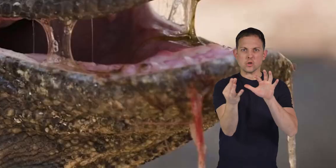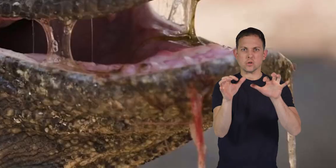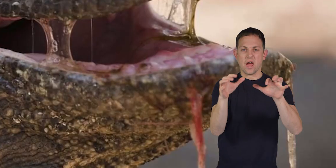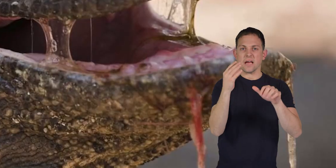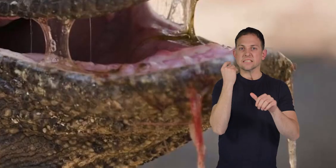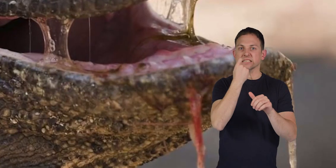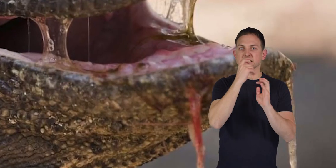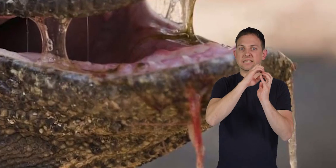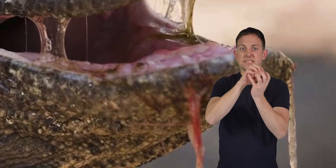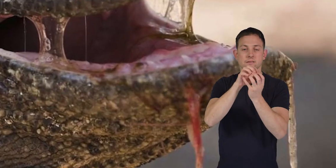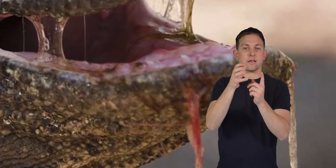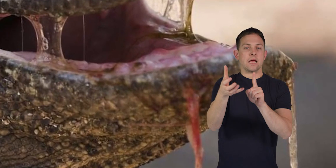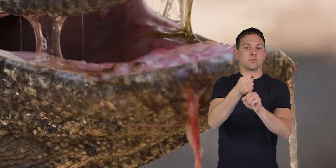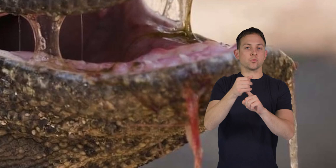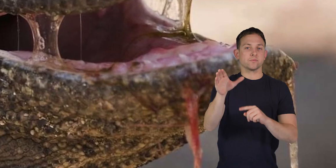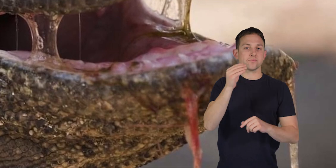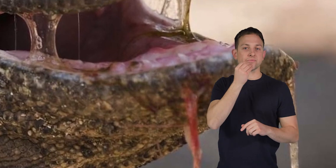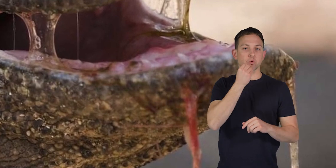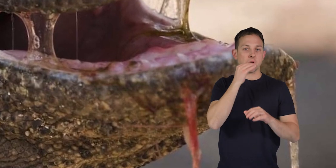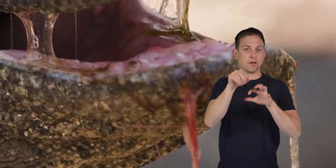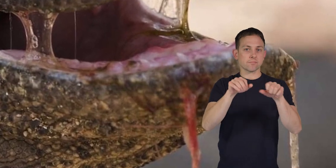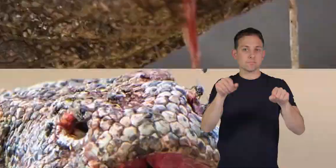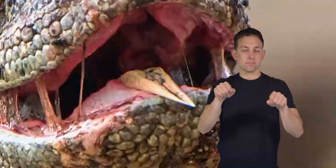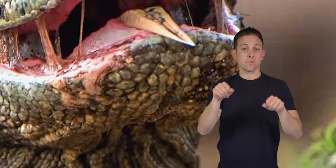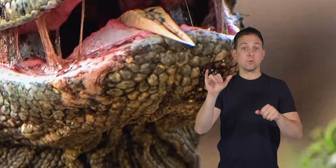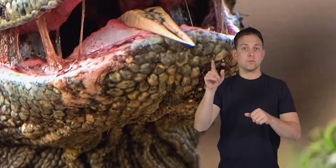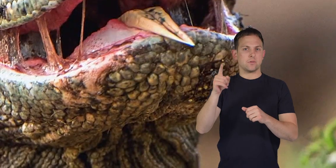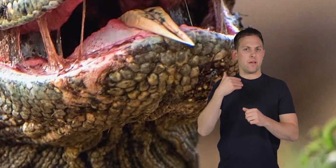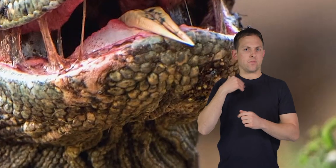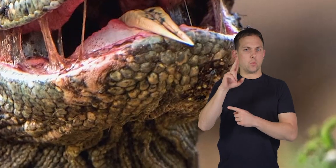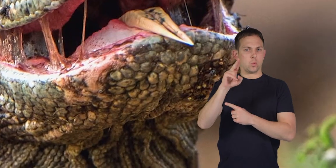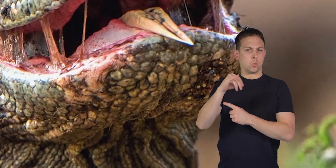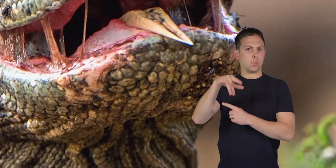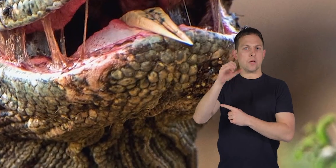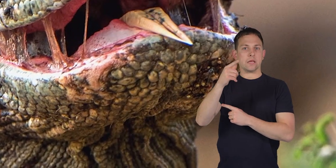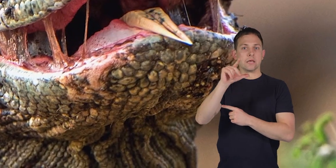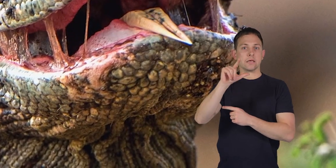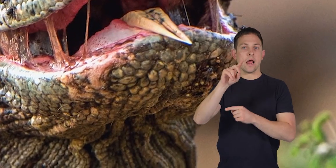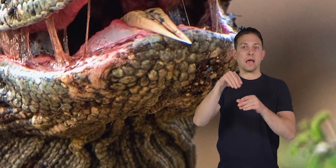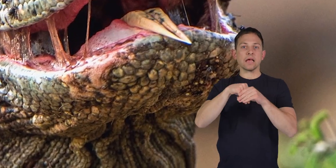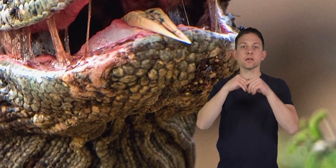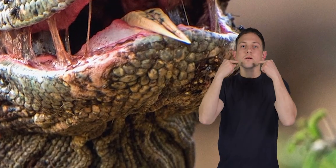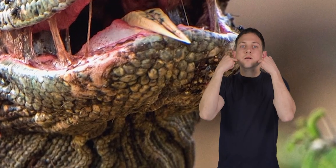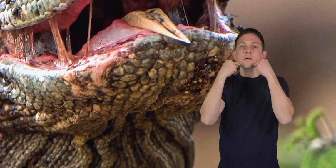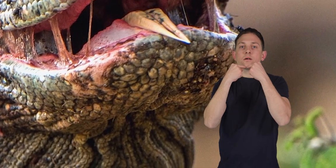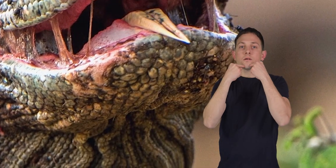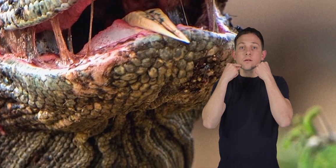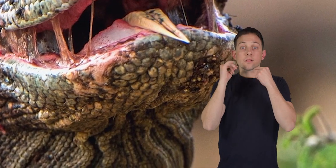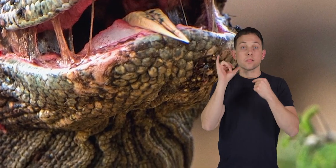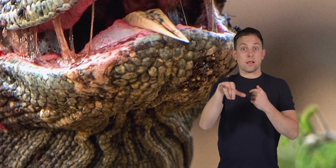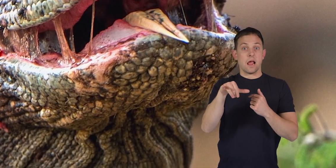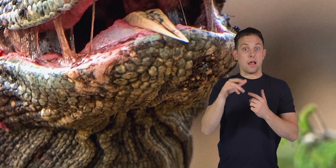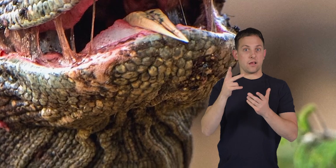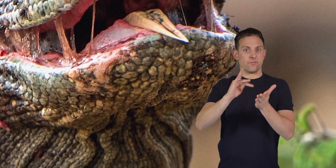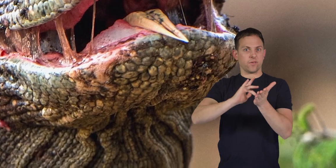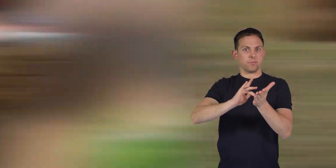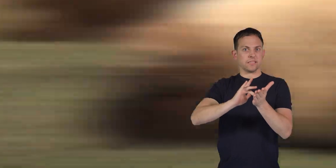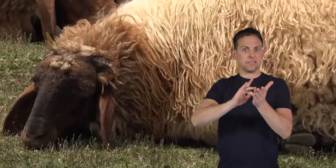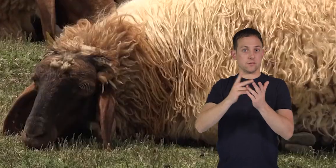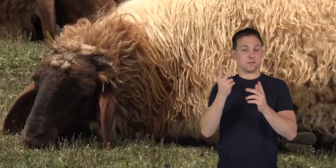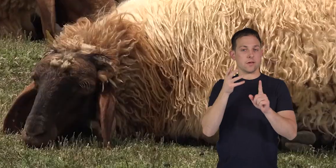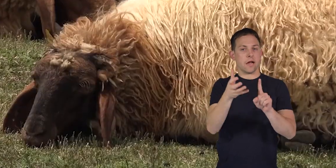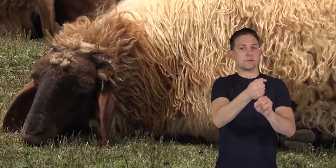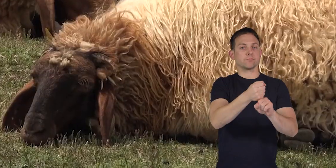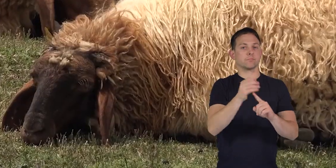claws and teeth to catch their food. They also possess a unique gland in their lower jaw that secretes venom